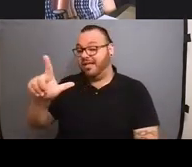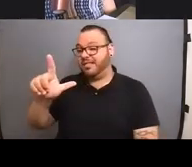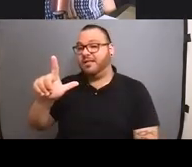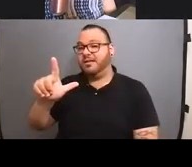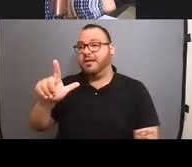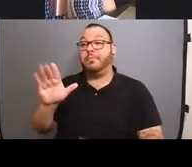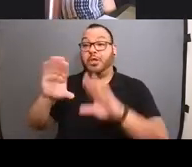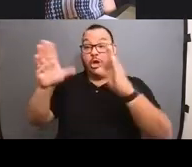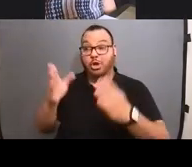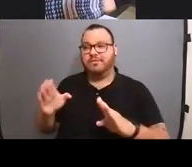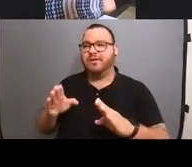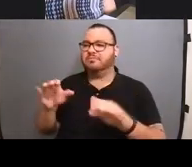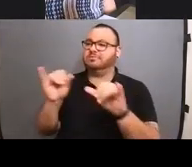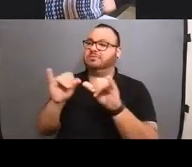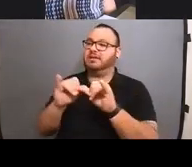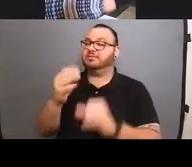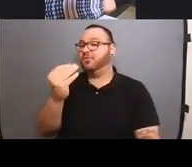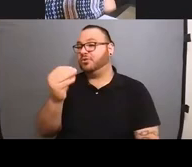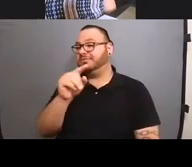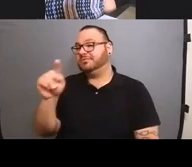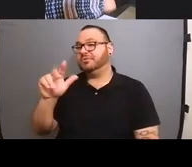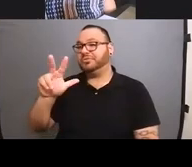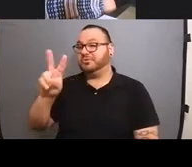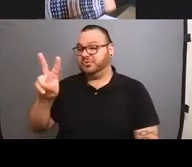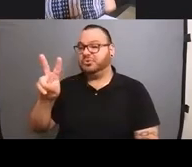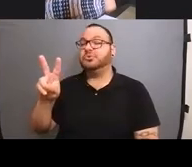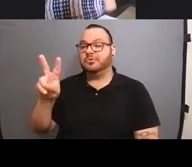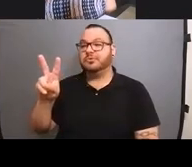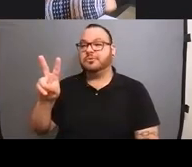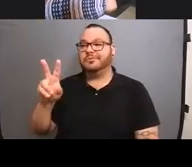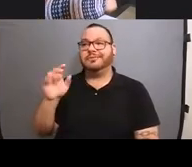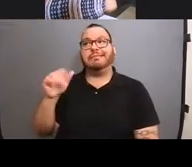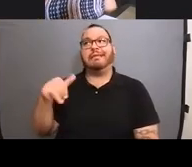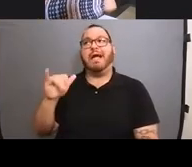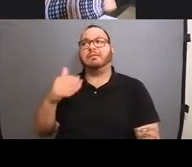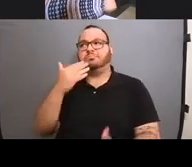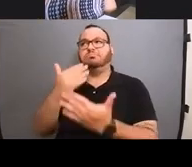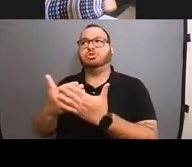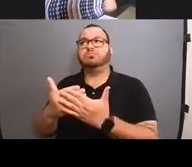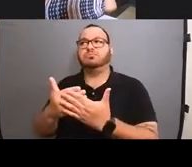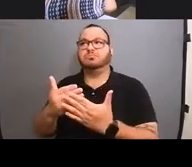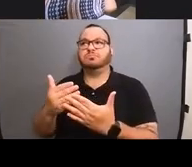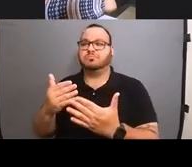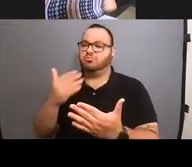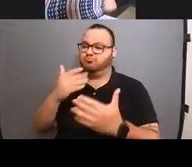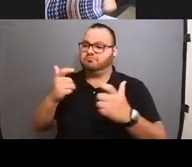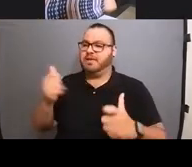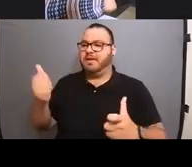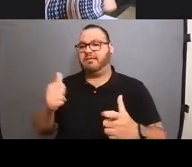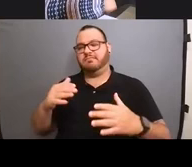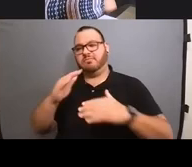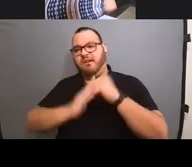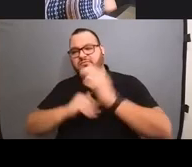from size 14 to size 32 and, and they work really well too. They're really big and comfy and well-made.